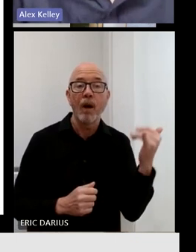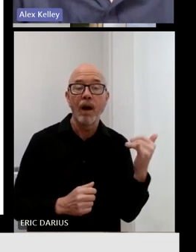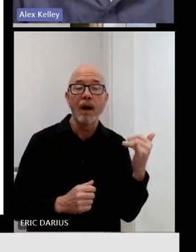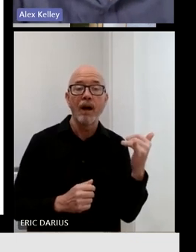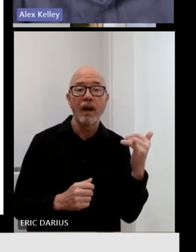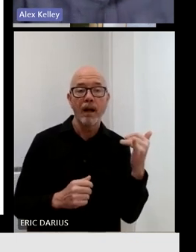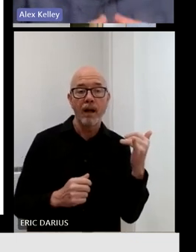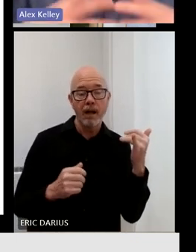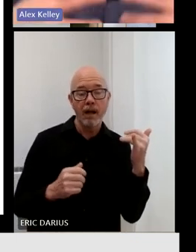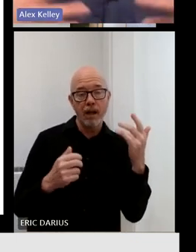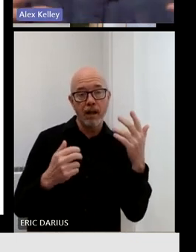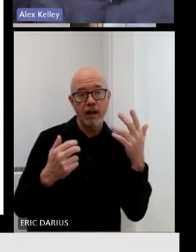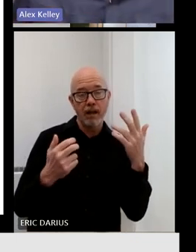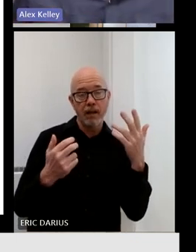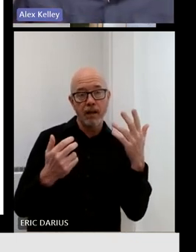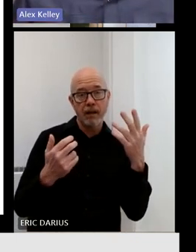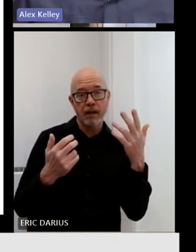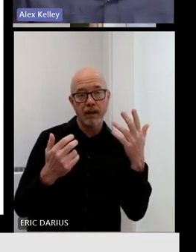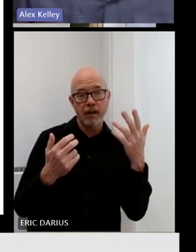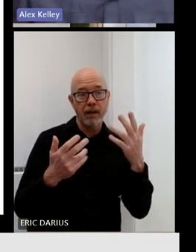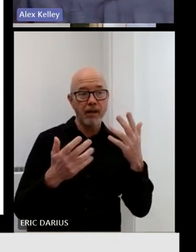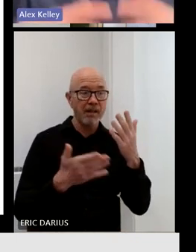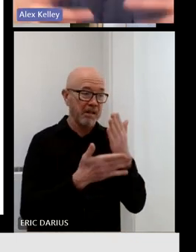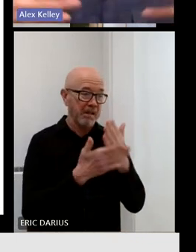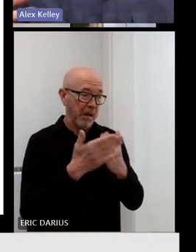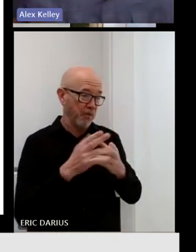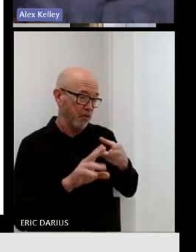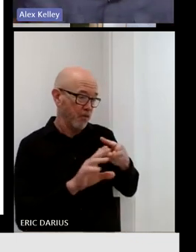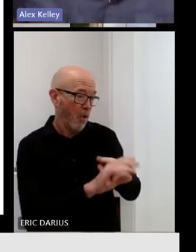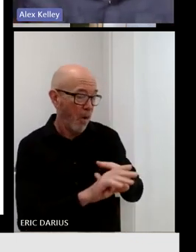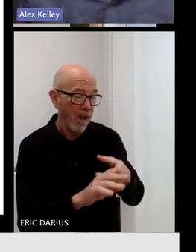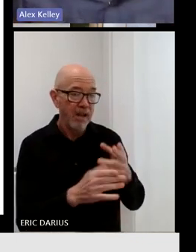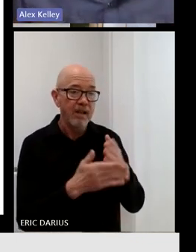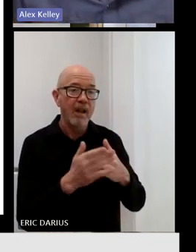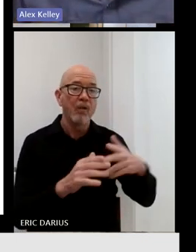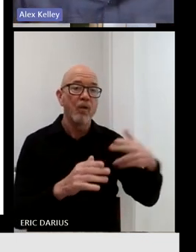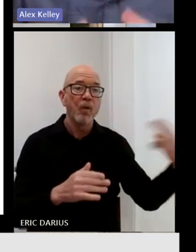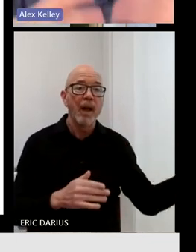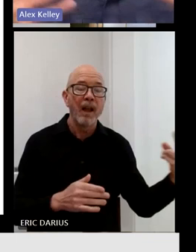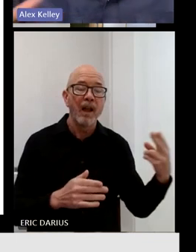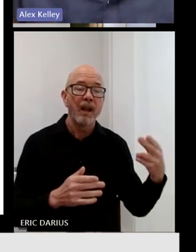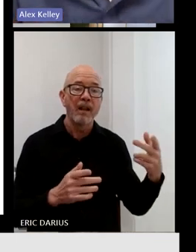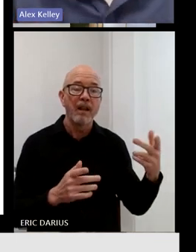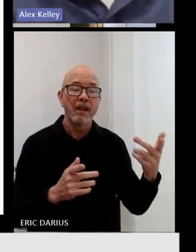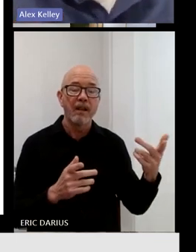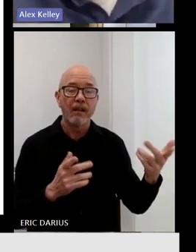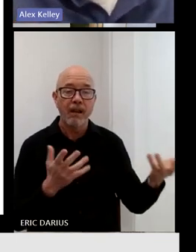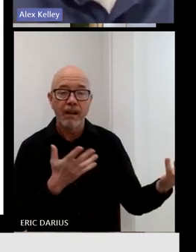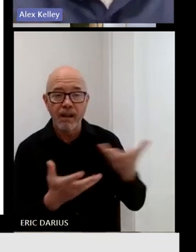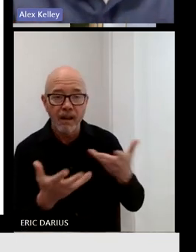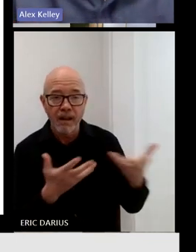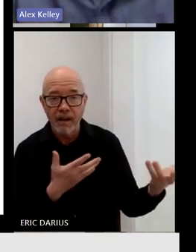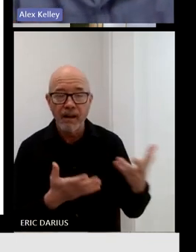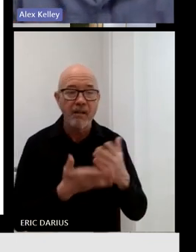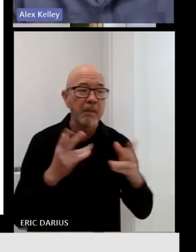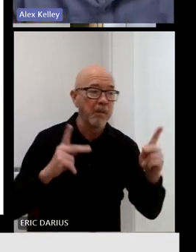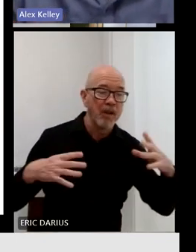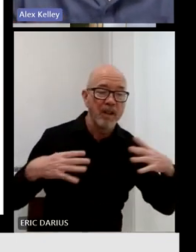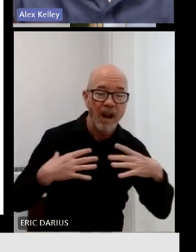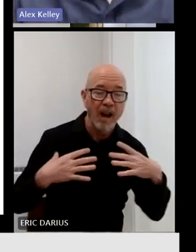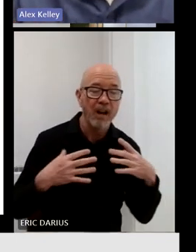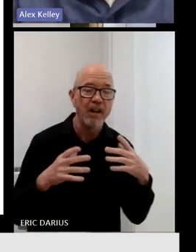natural turnover that happens in the industry. It's hard work after all and retirements and so forth. So